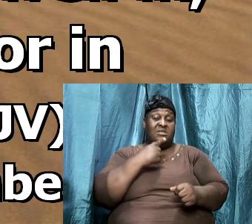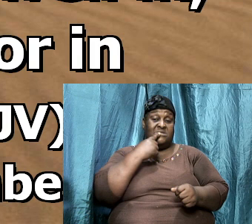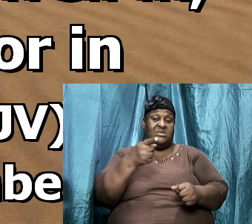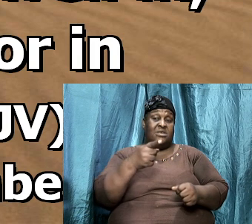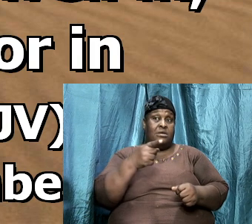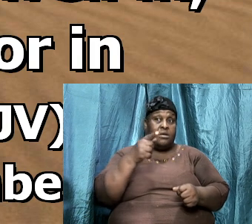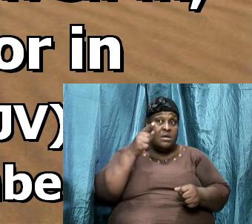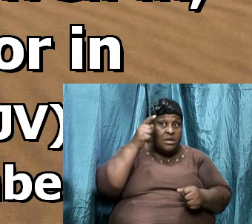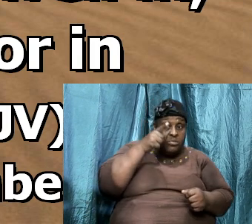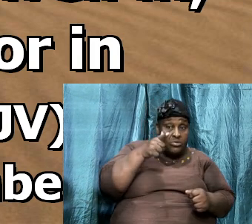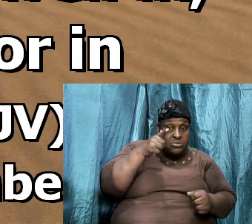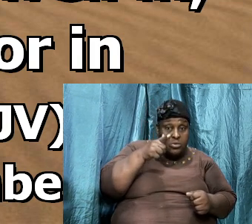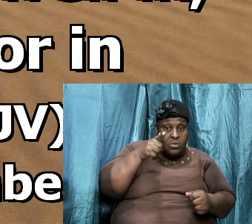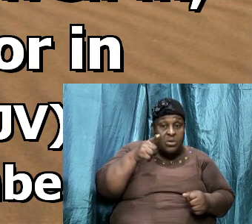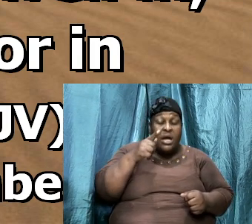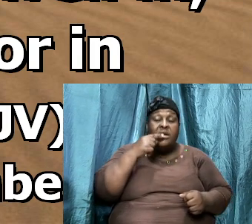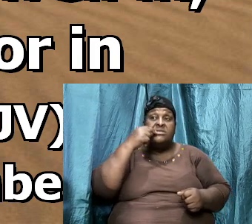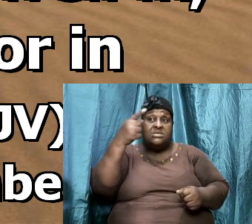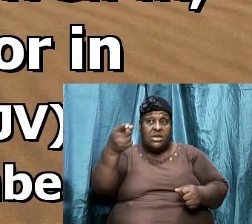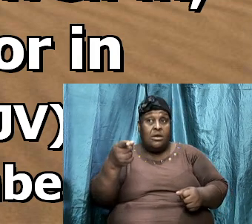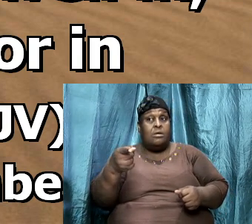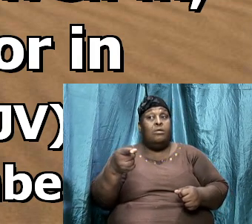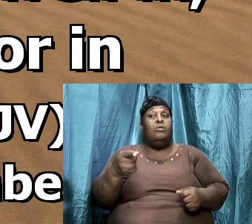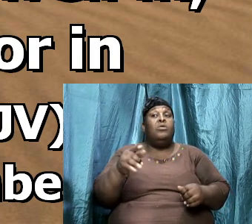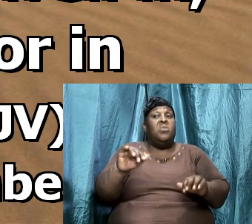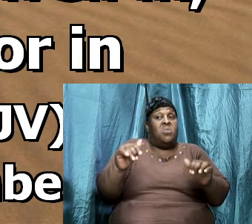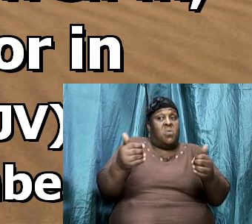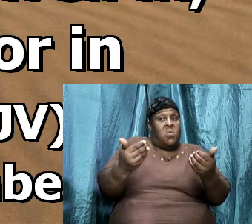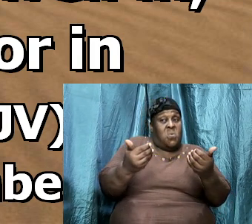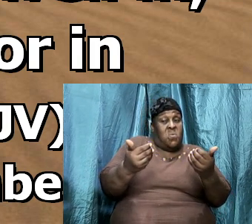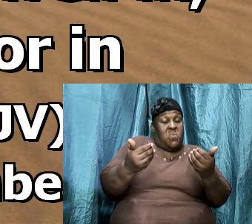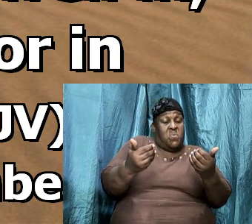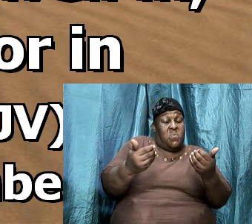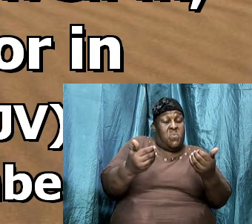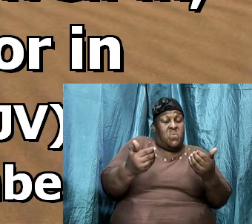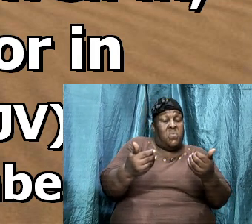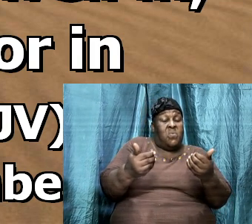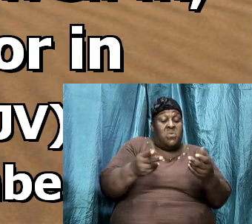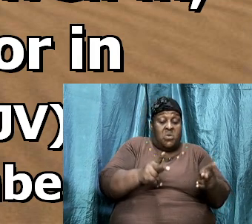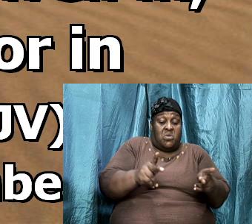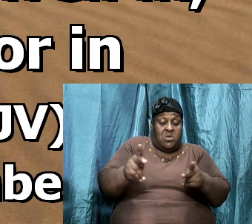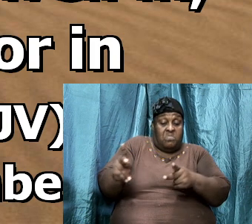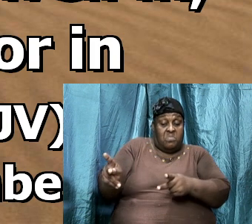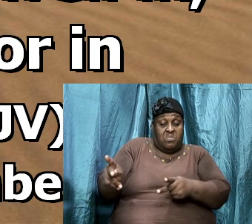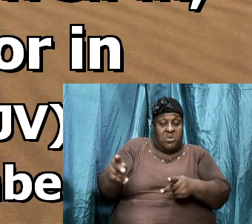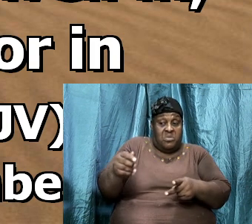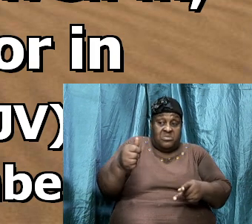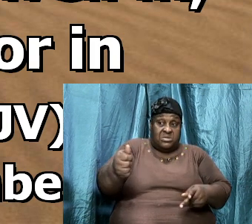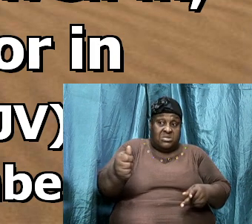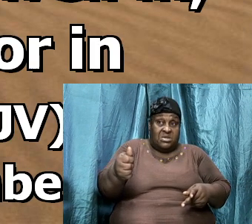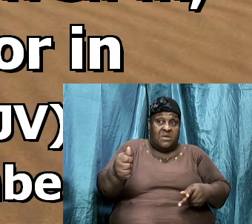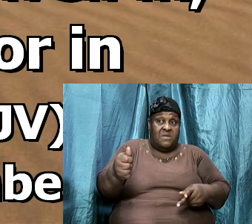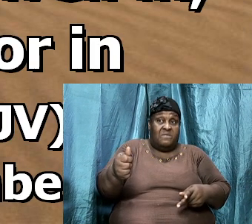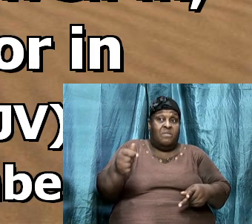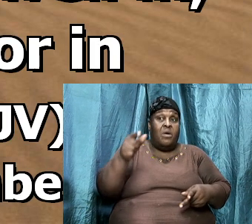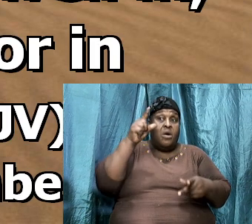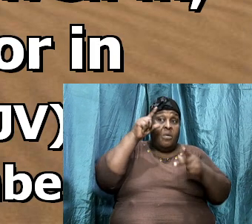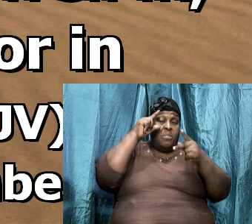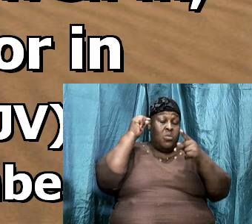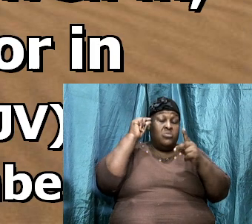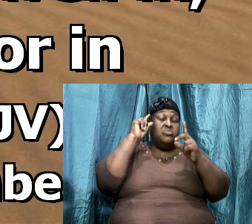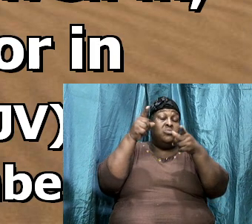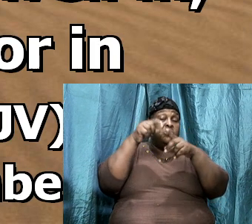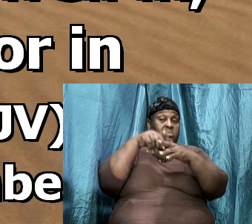you know, will know. Tell him how he is to prepare to go